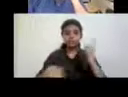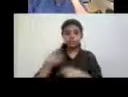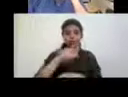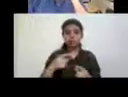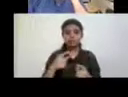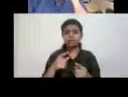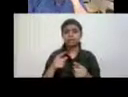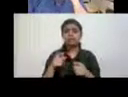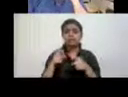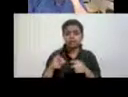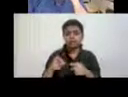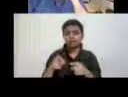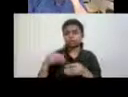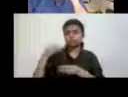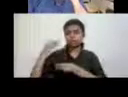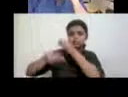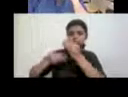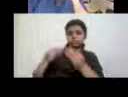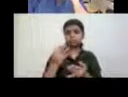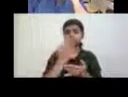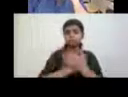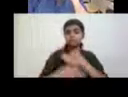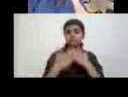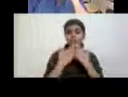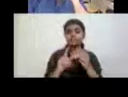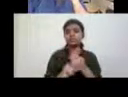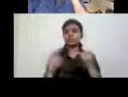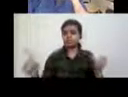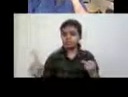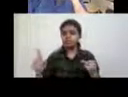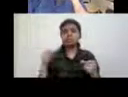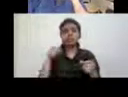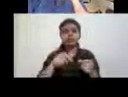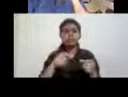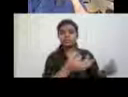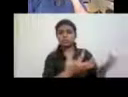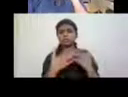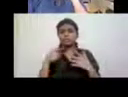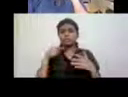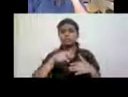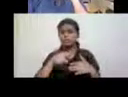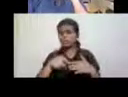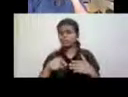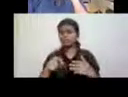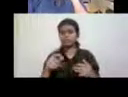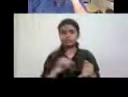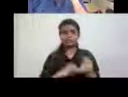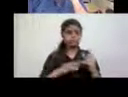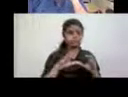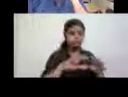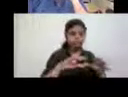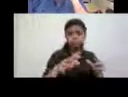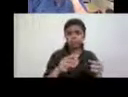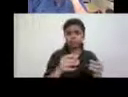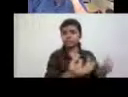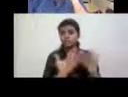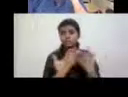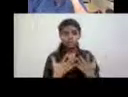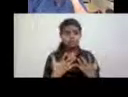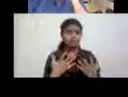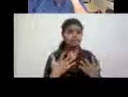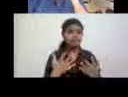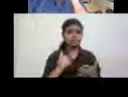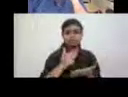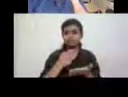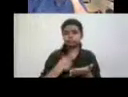Traditionally, the study of disability has been isolated in the specialized applied fields, special ed, rehabilitation,